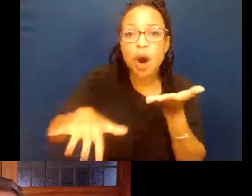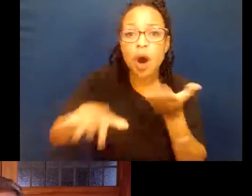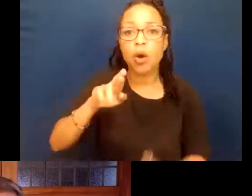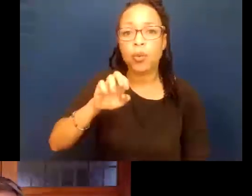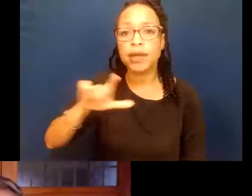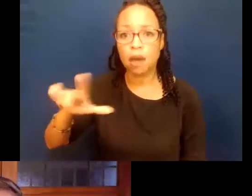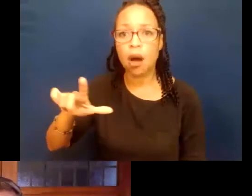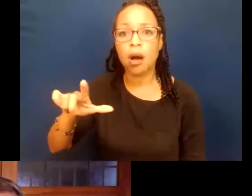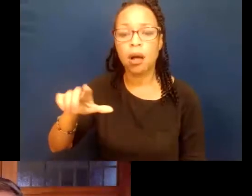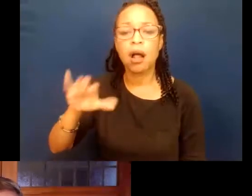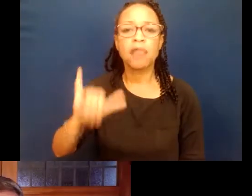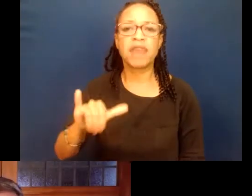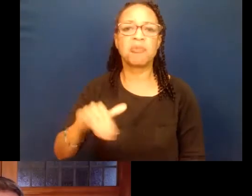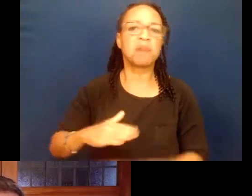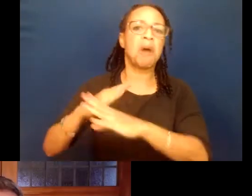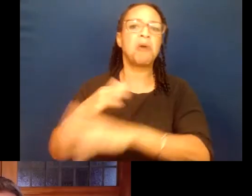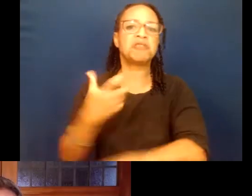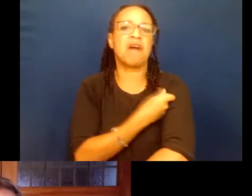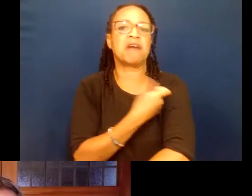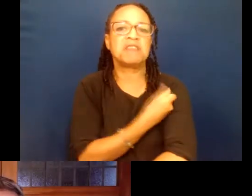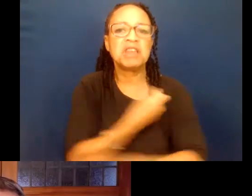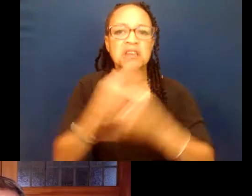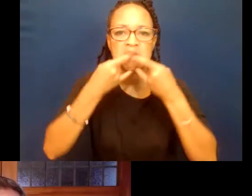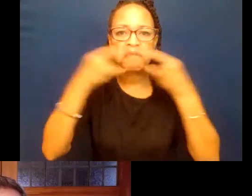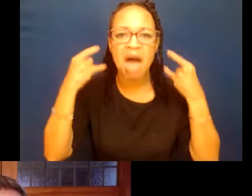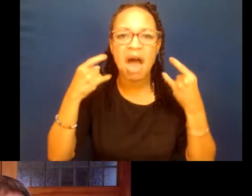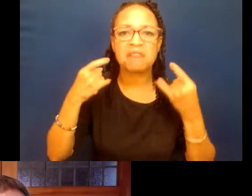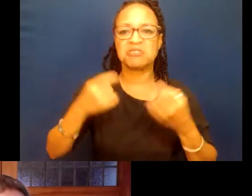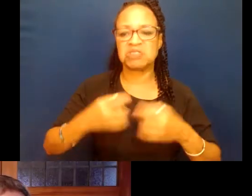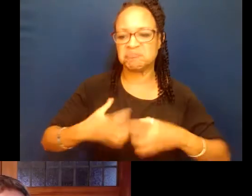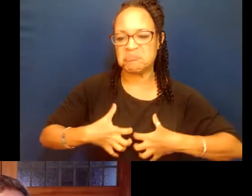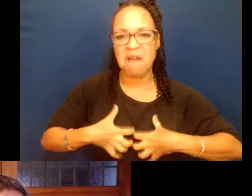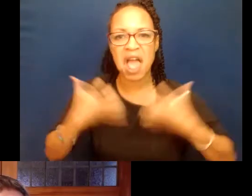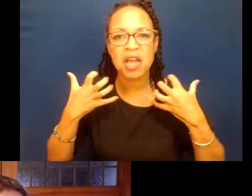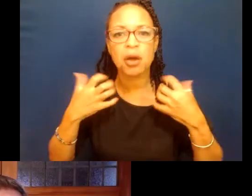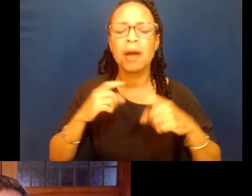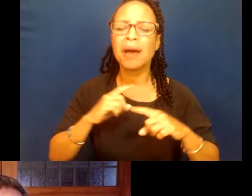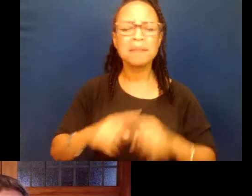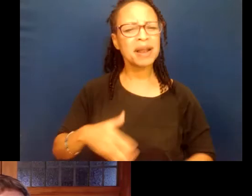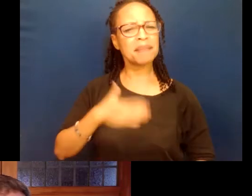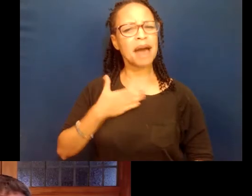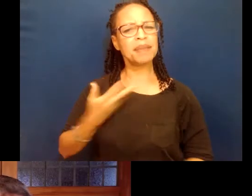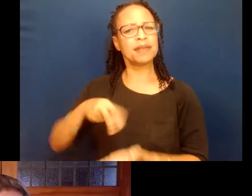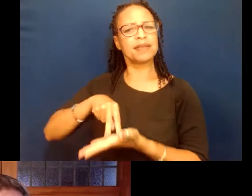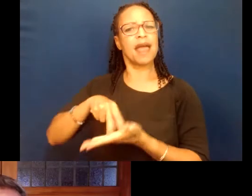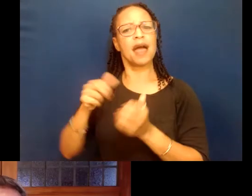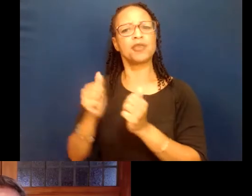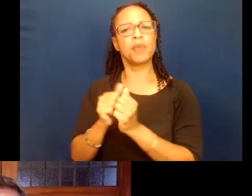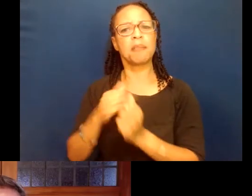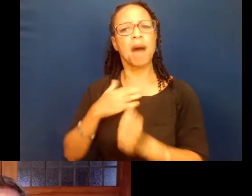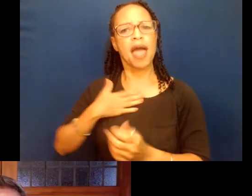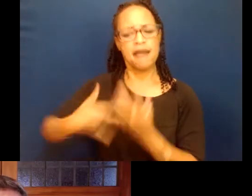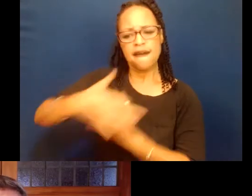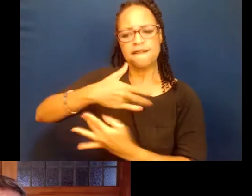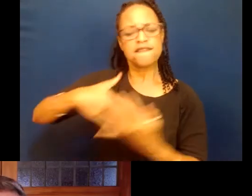you know, vaccines and masks and just hostility. But, look, I am just proud to stand with my fellow Democrats, especially the Chicano